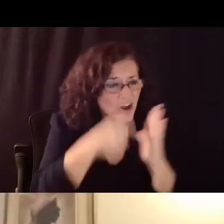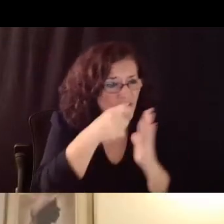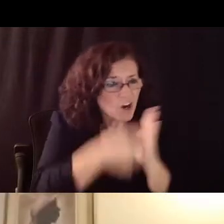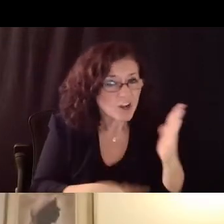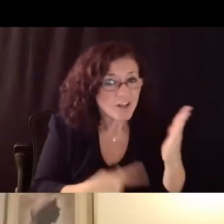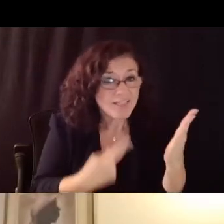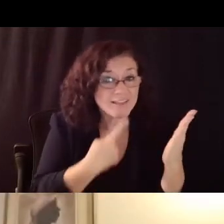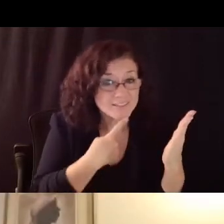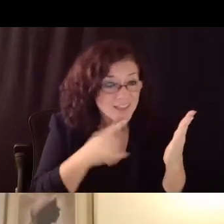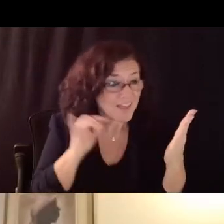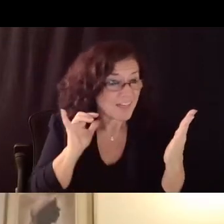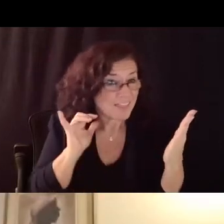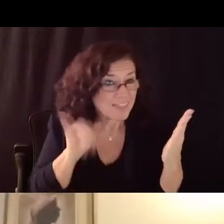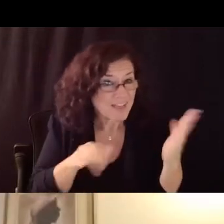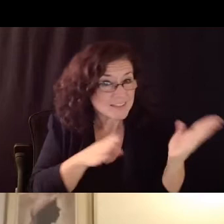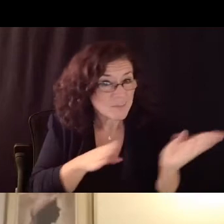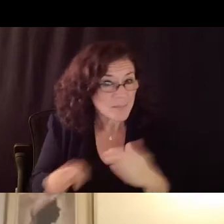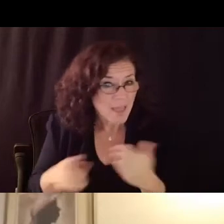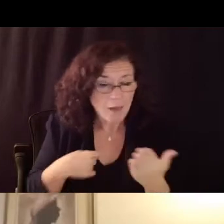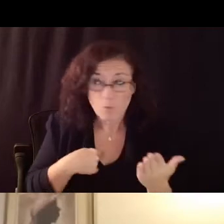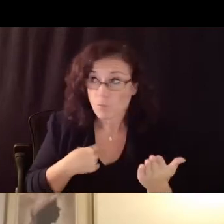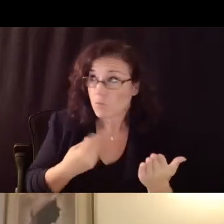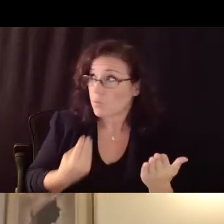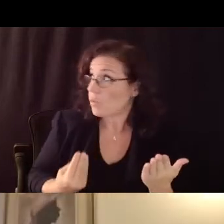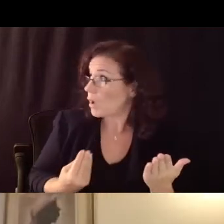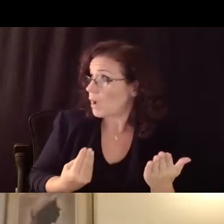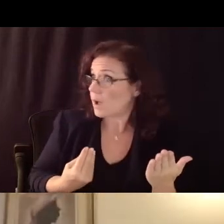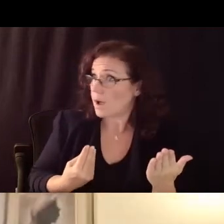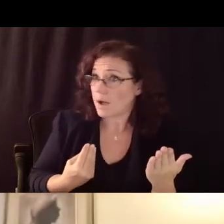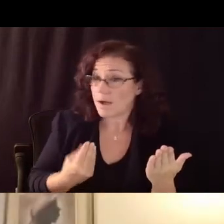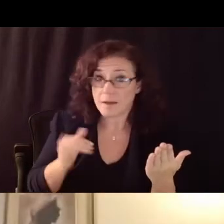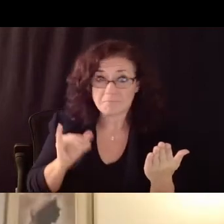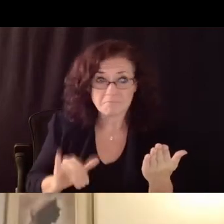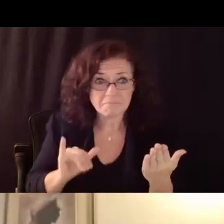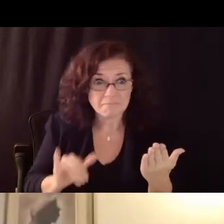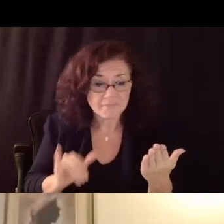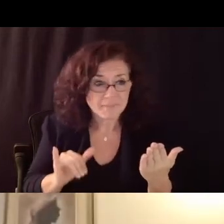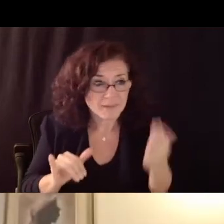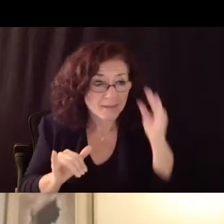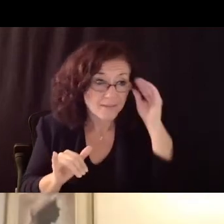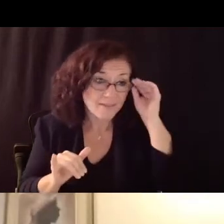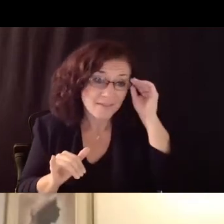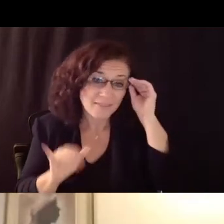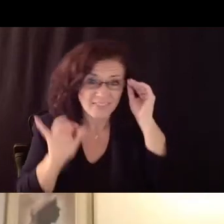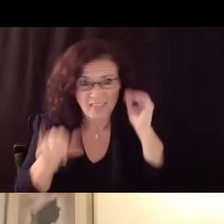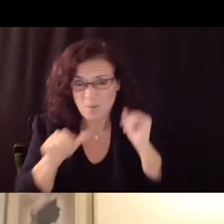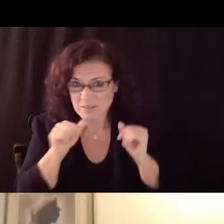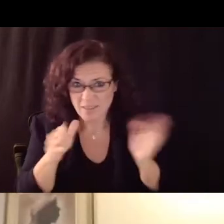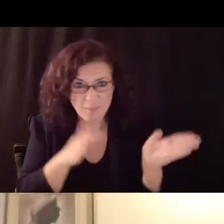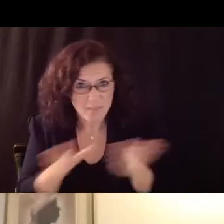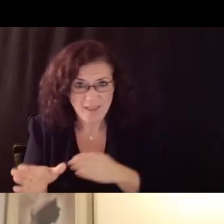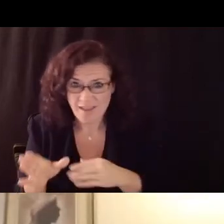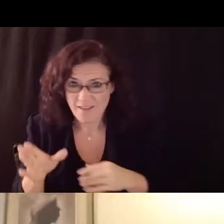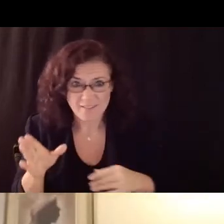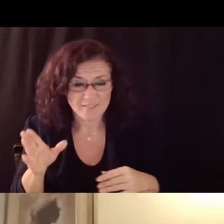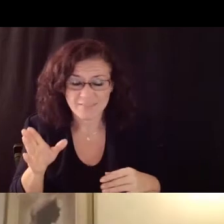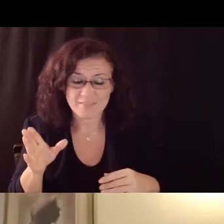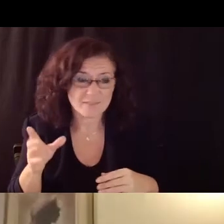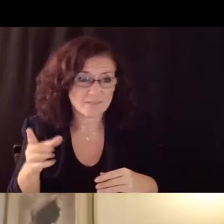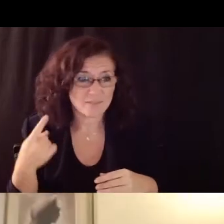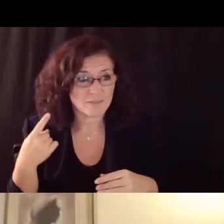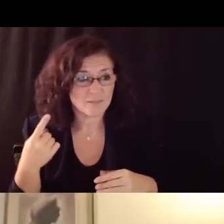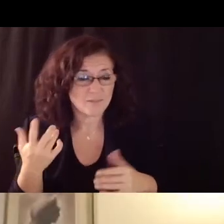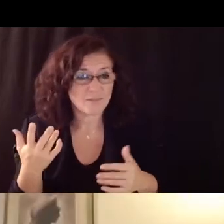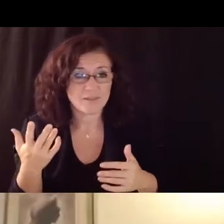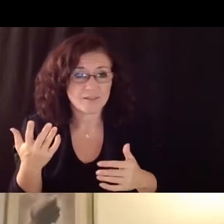a hidden agenda item which was not at all an intended outcome of how we prepared ourselves uh